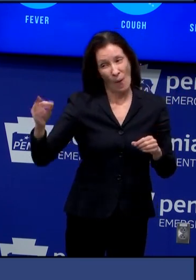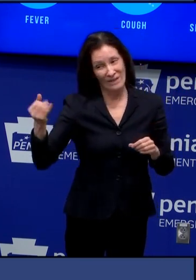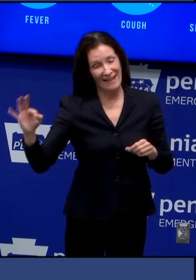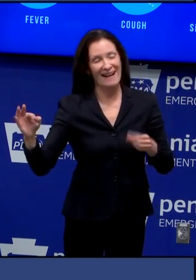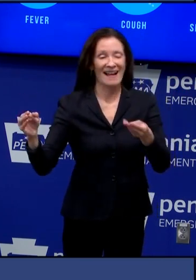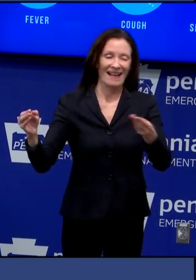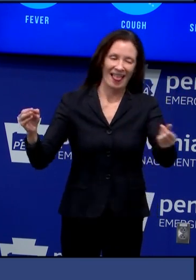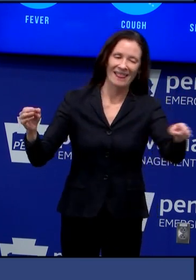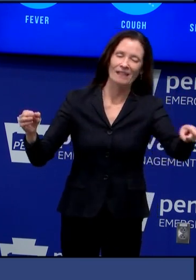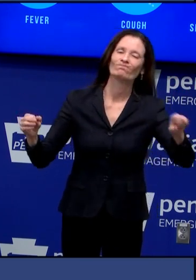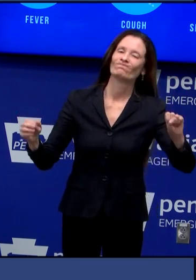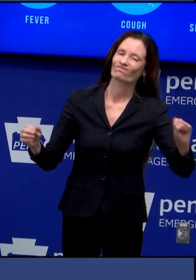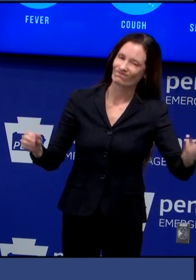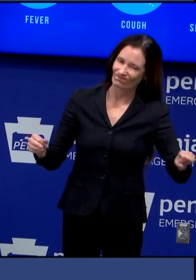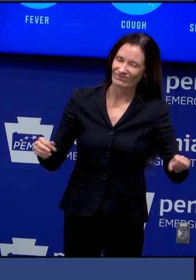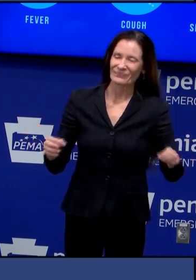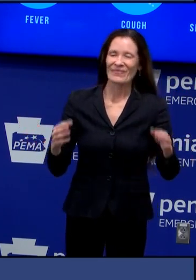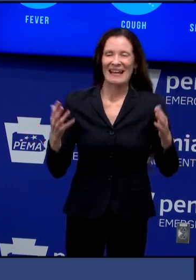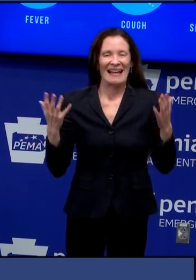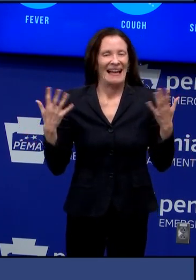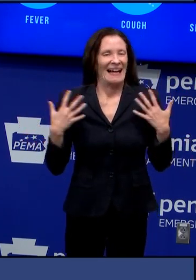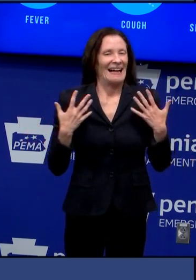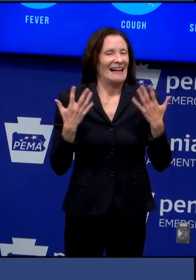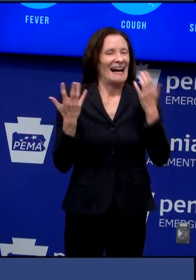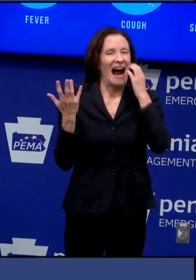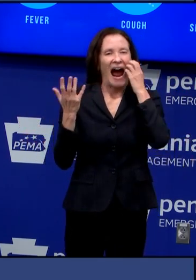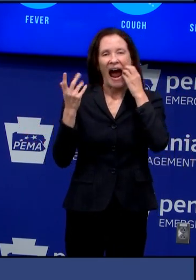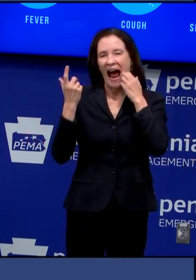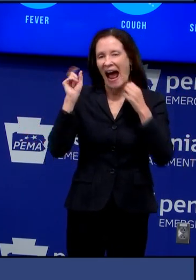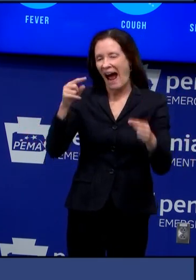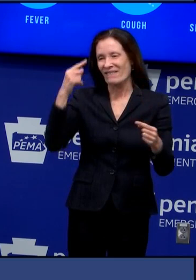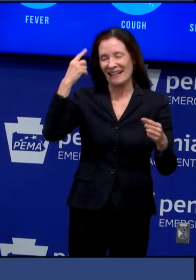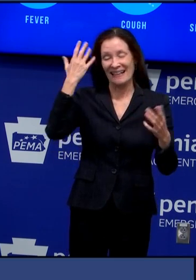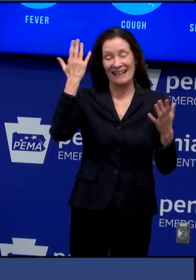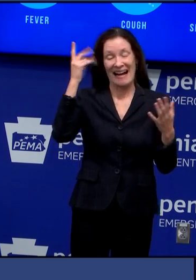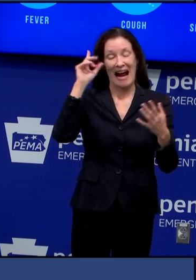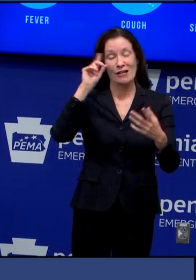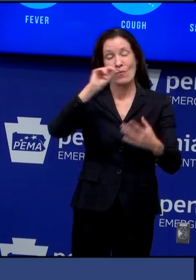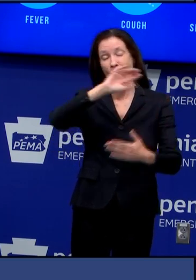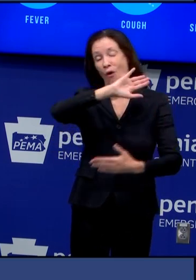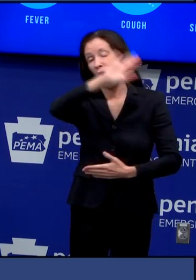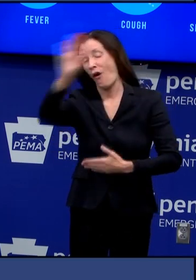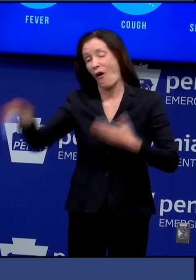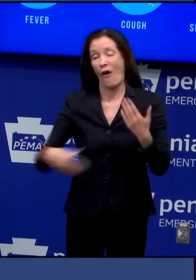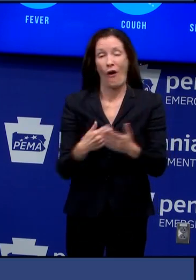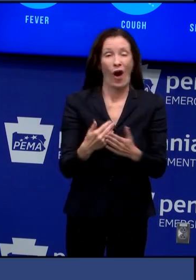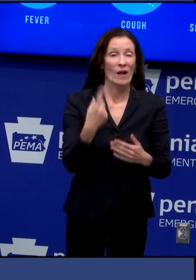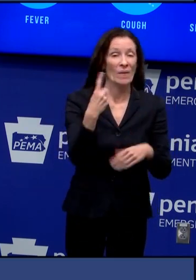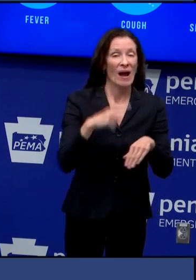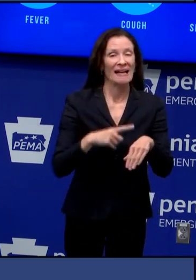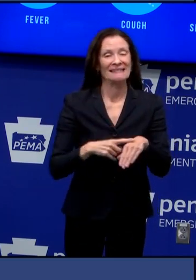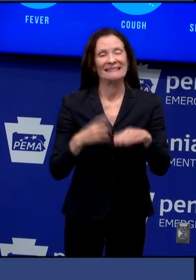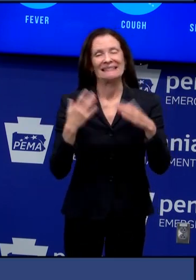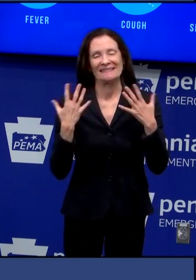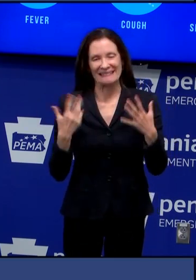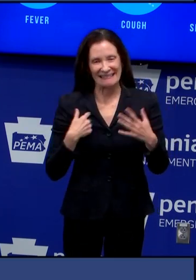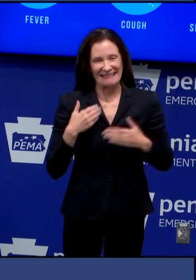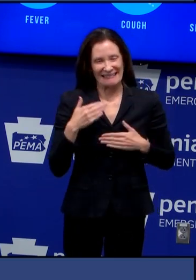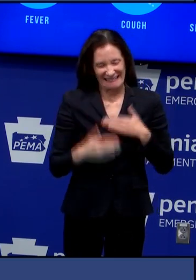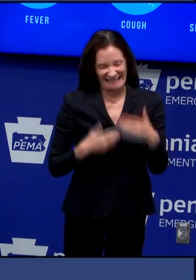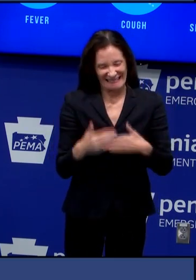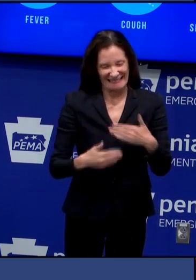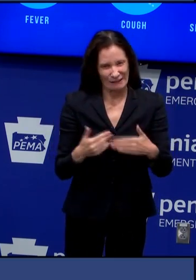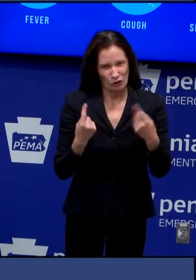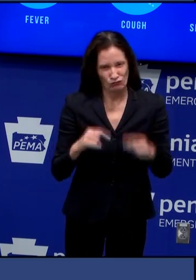we we are going to need to to do everything we can to to help uh and and recognize that it is uh